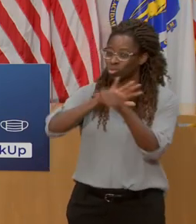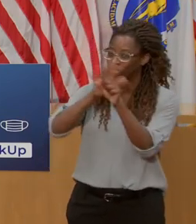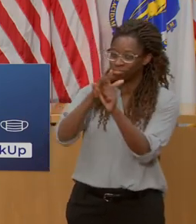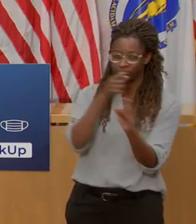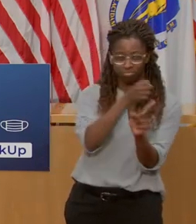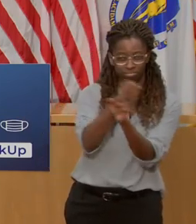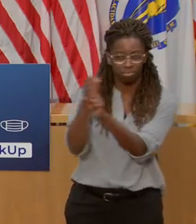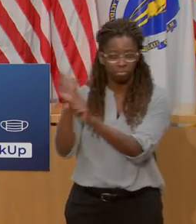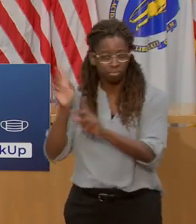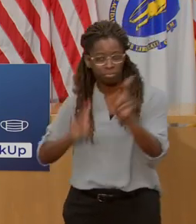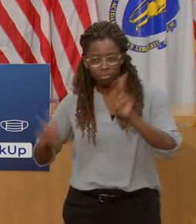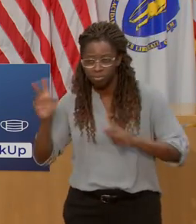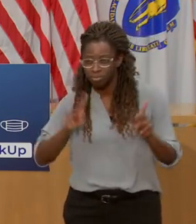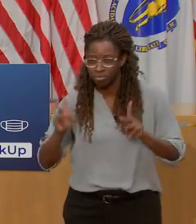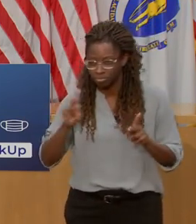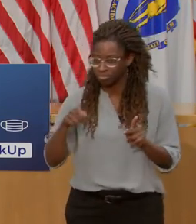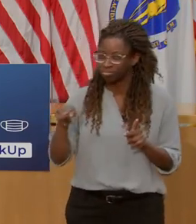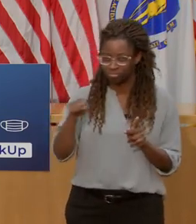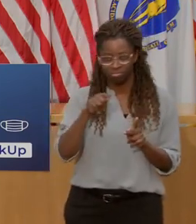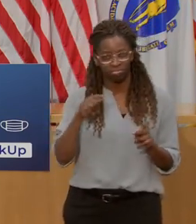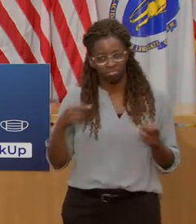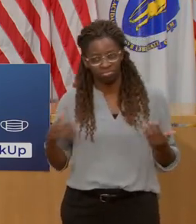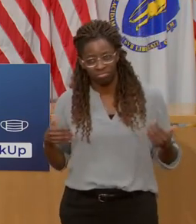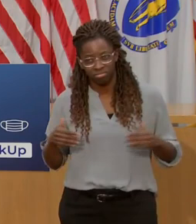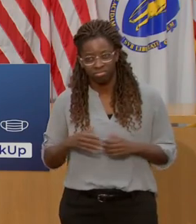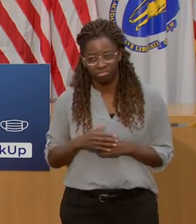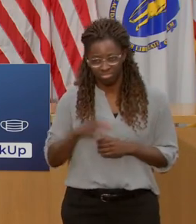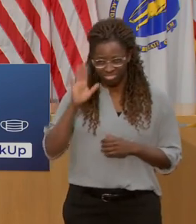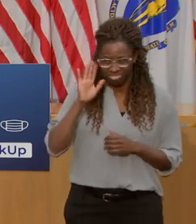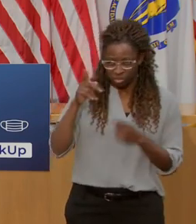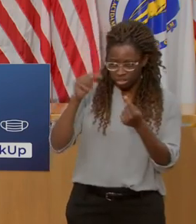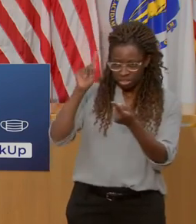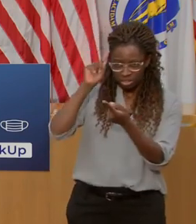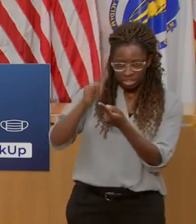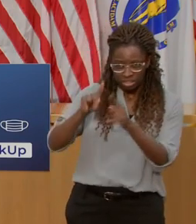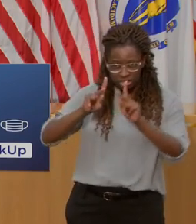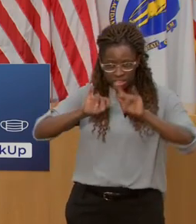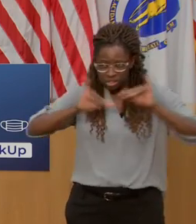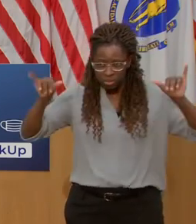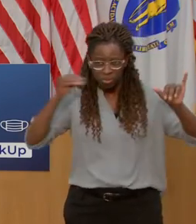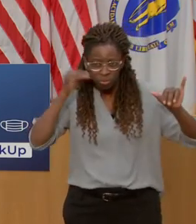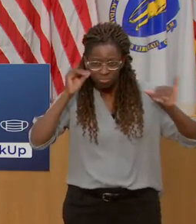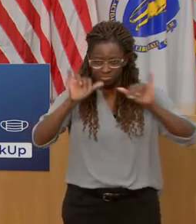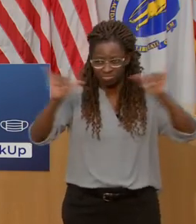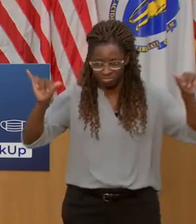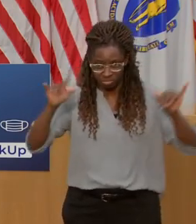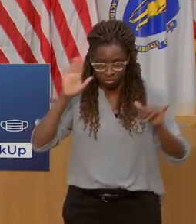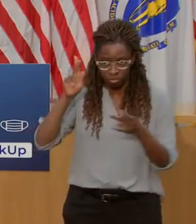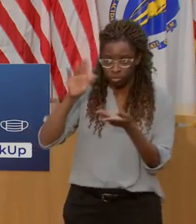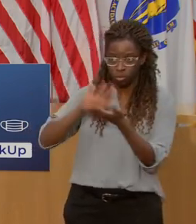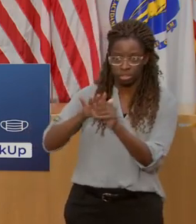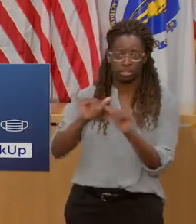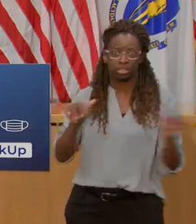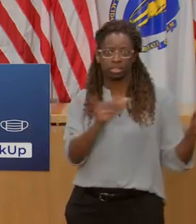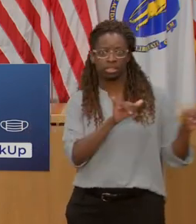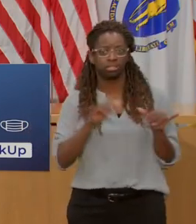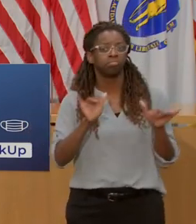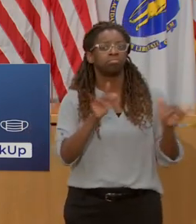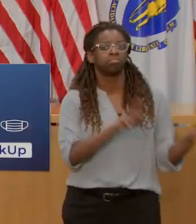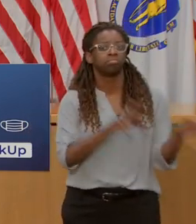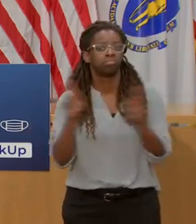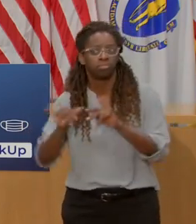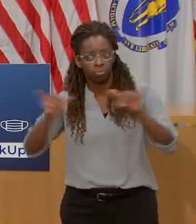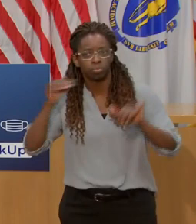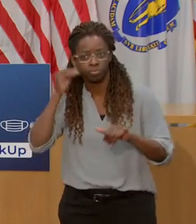procedures to try and minimize as much the possible spread of the virus, but those procedures may mean slower road treatment and plowing that